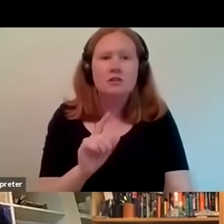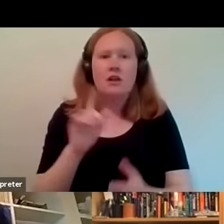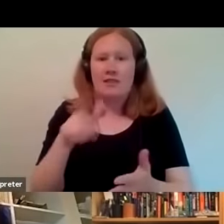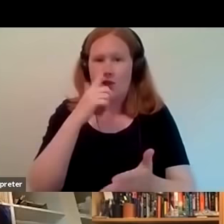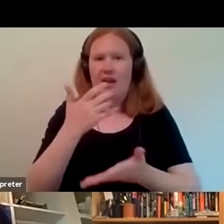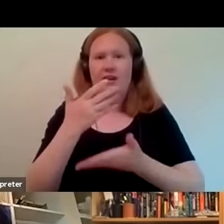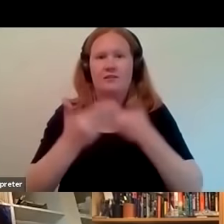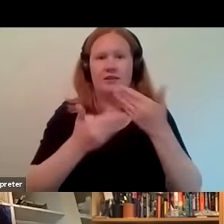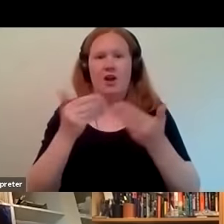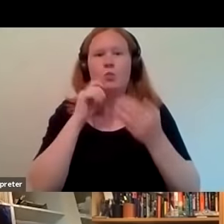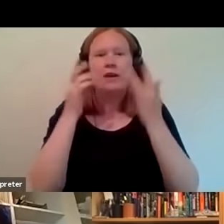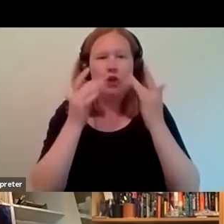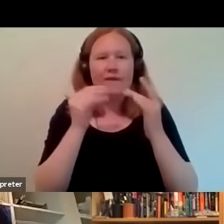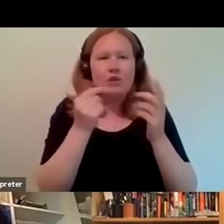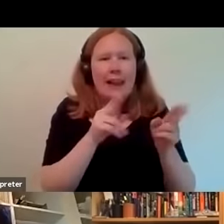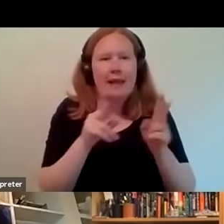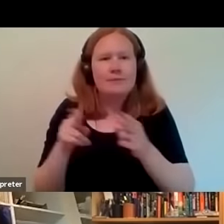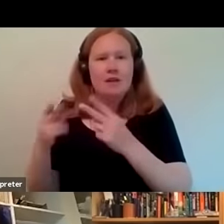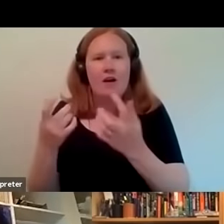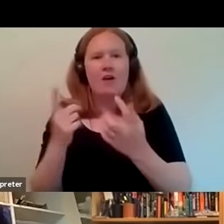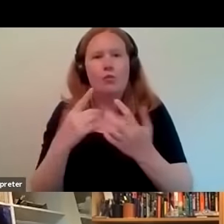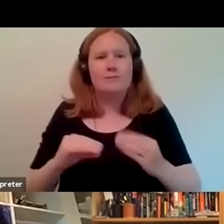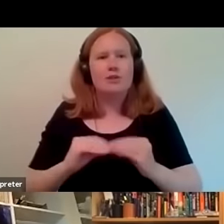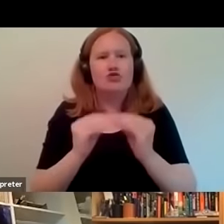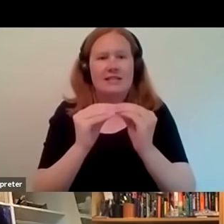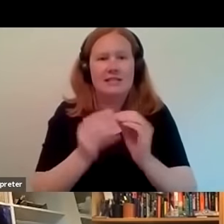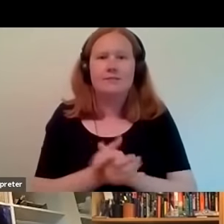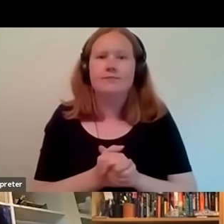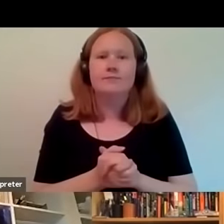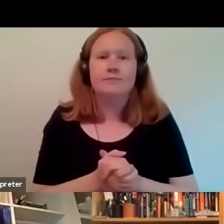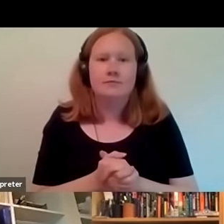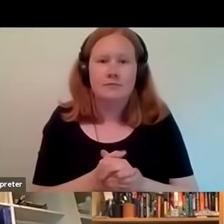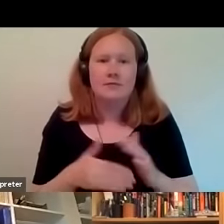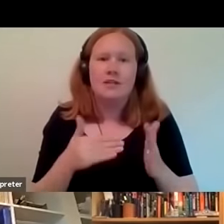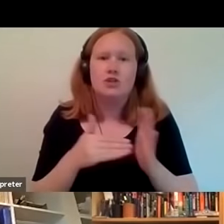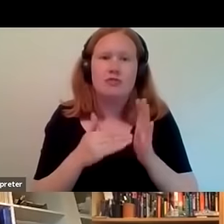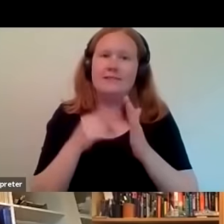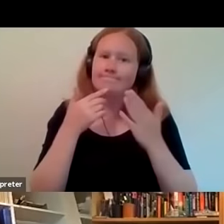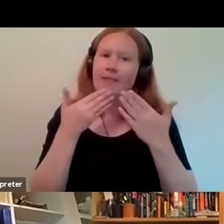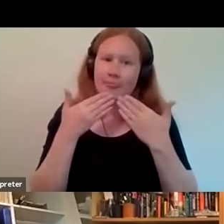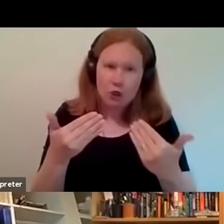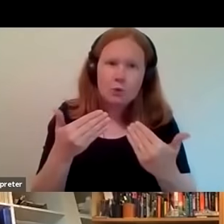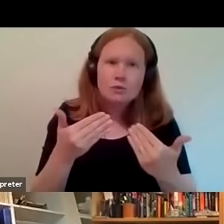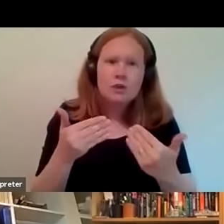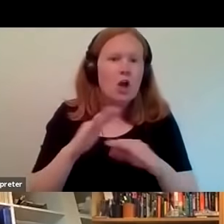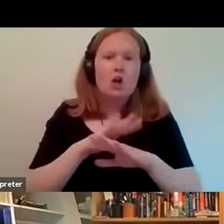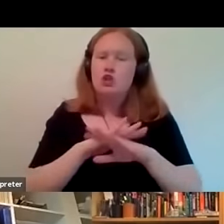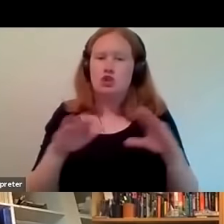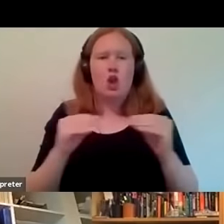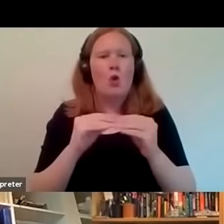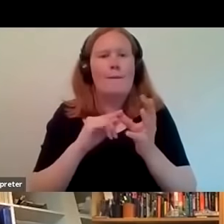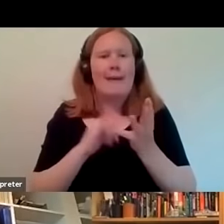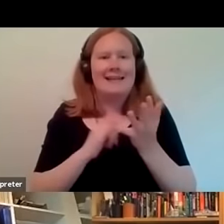also we'll play a few clips from some of the work that's been produced yeah sure thank you so no no base like home